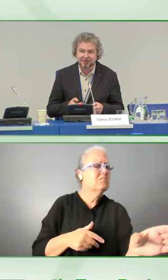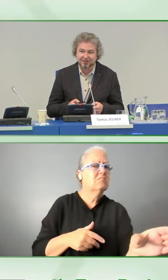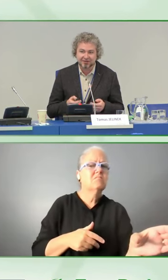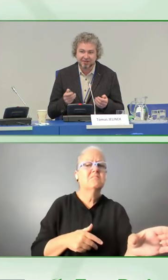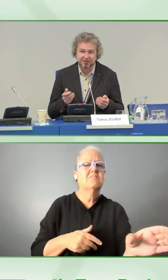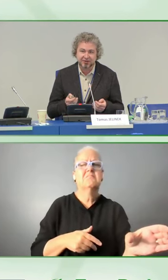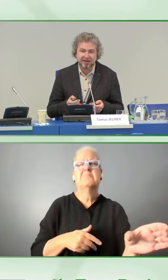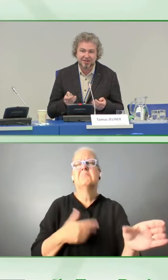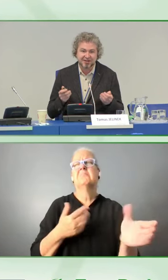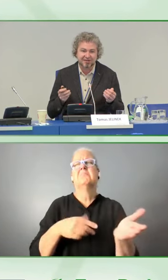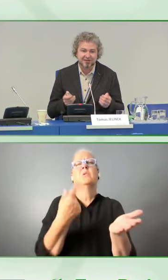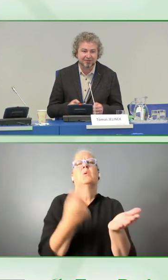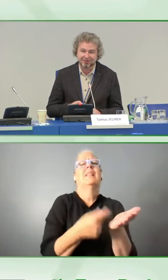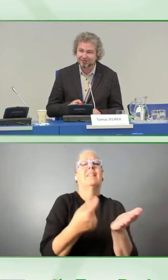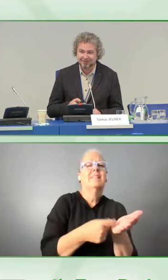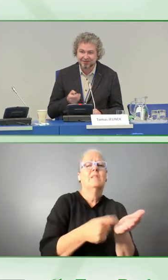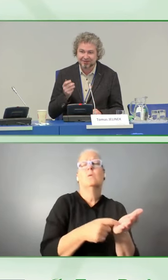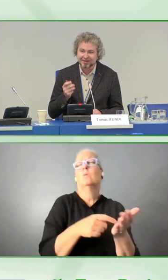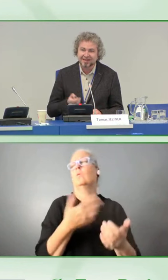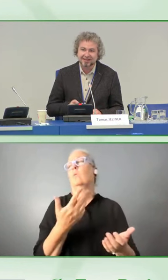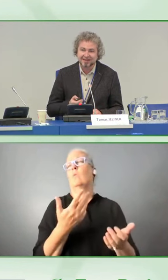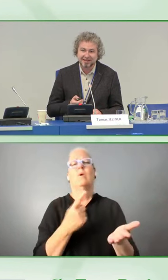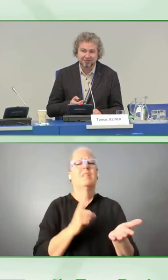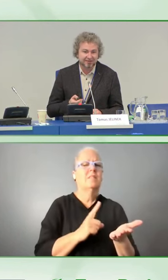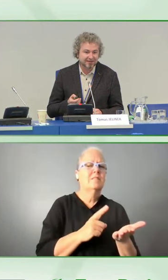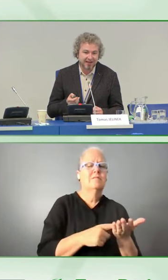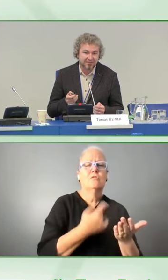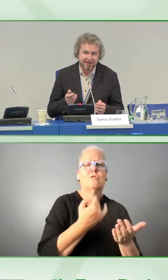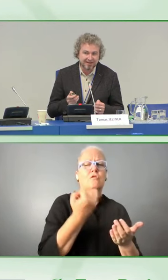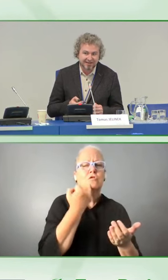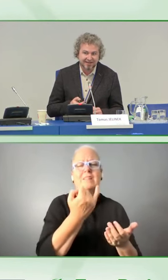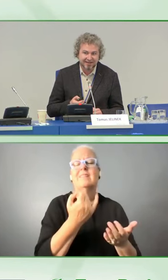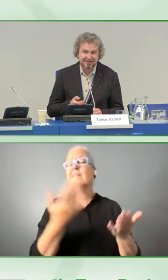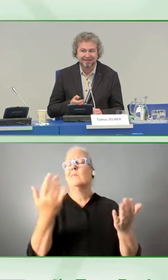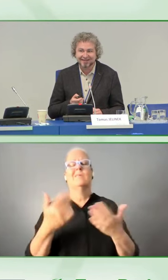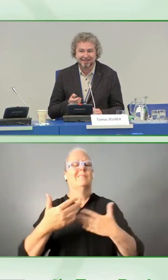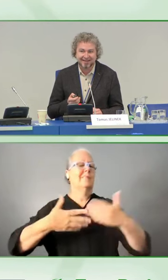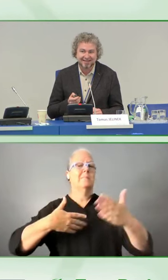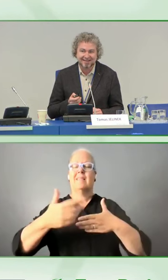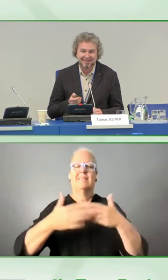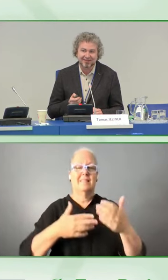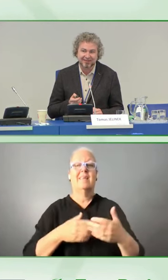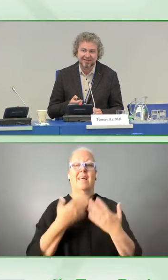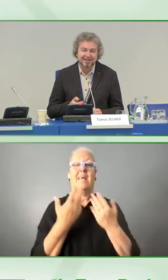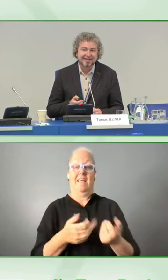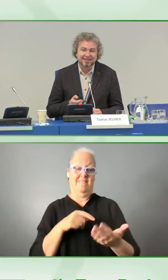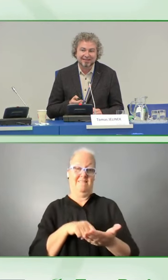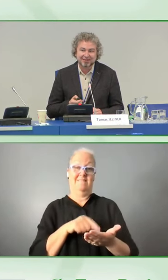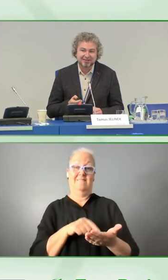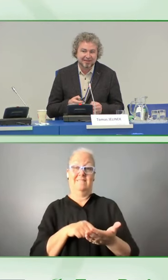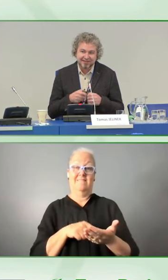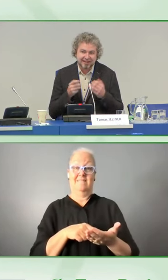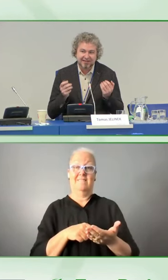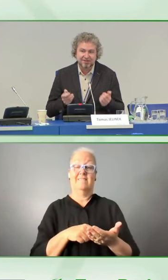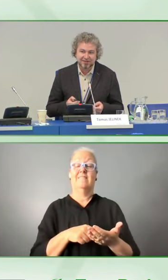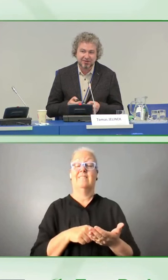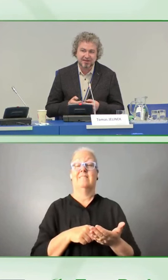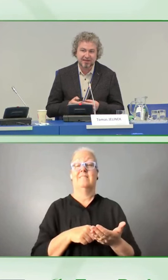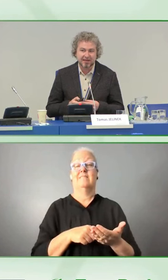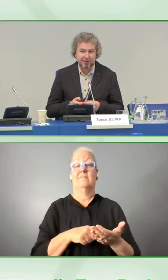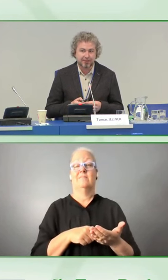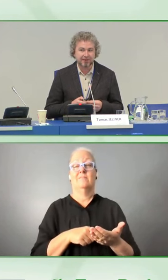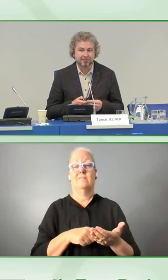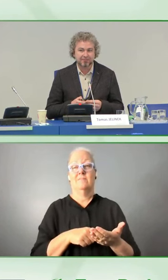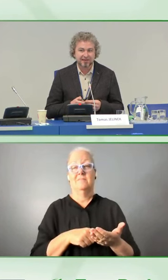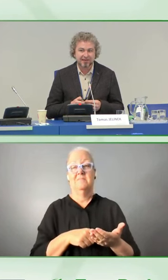shilling or they travel to Asia so they have tie-backed in their hands and so on. So they can just